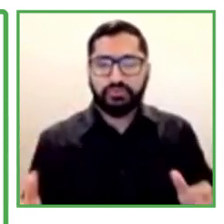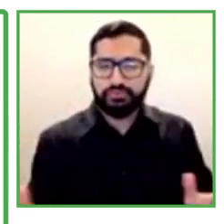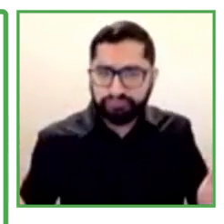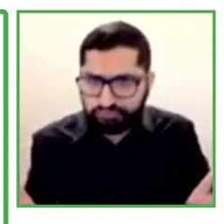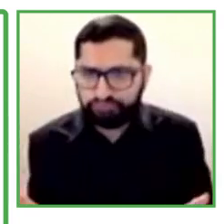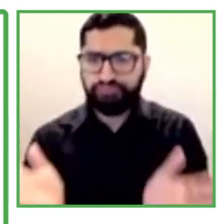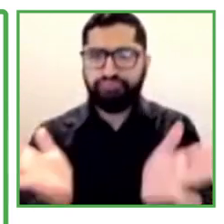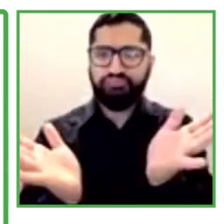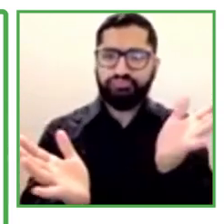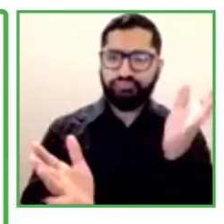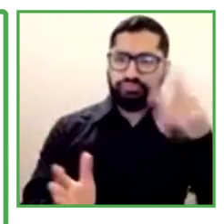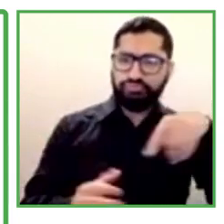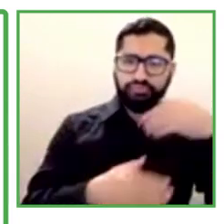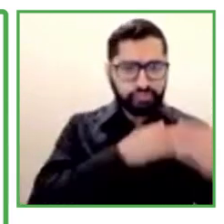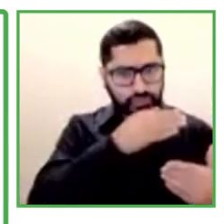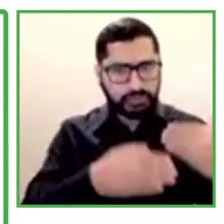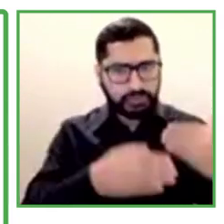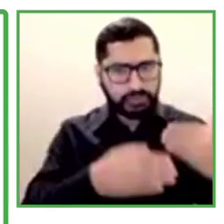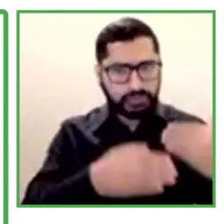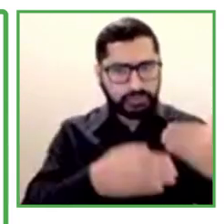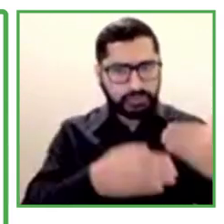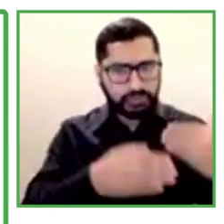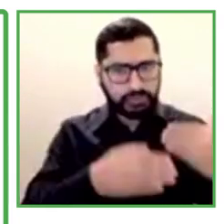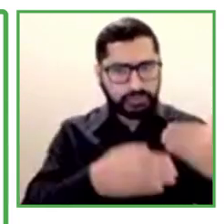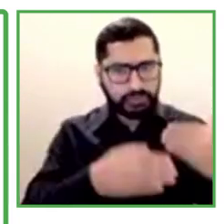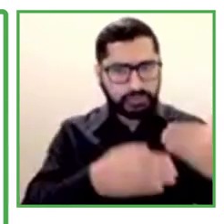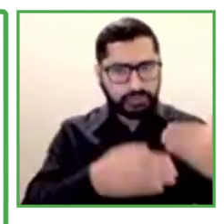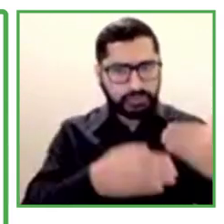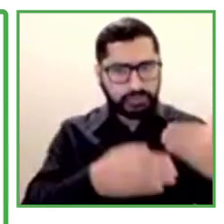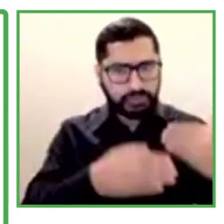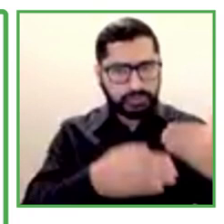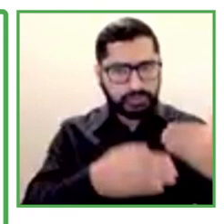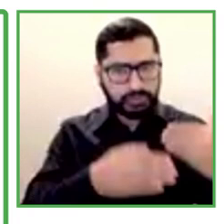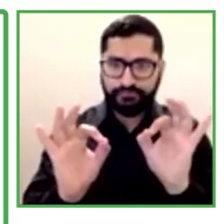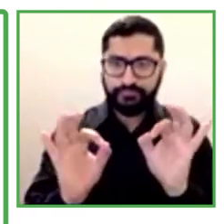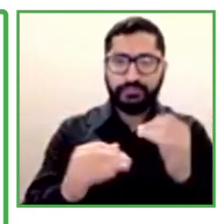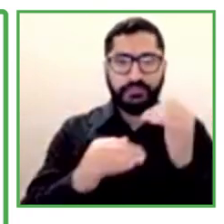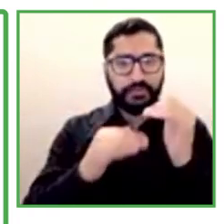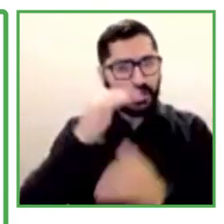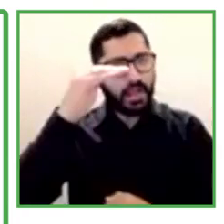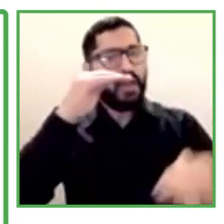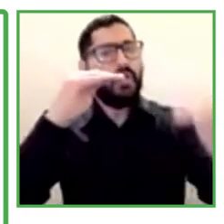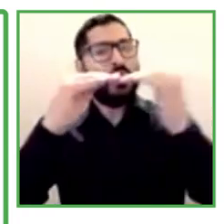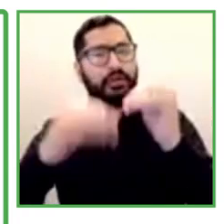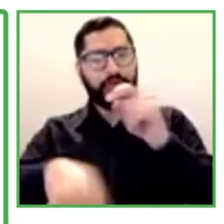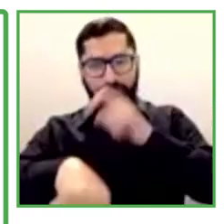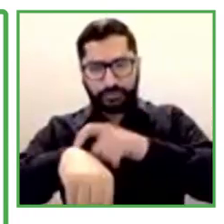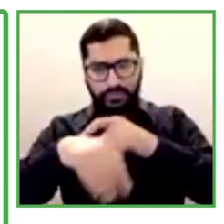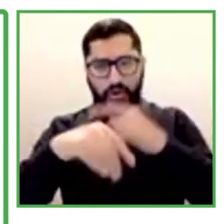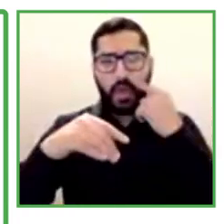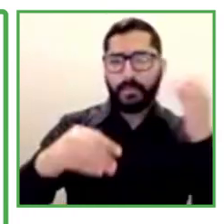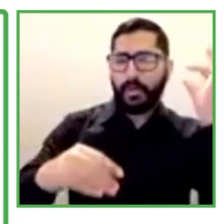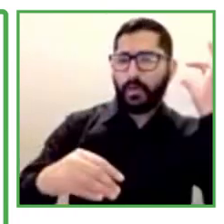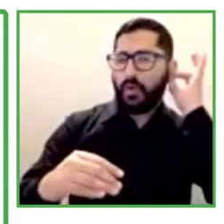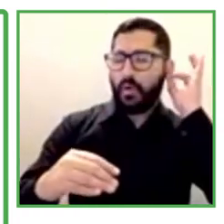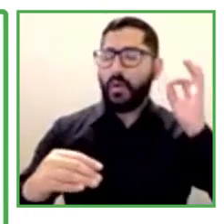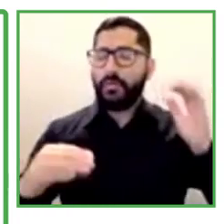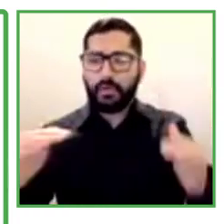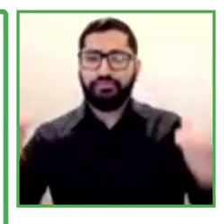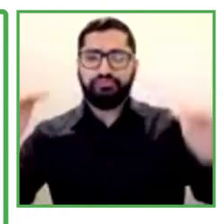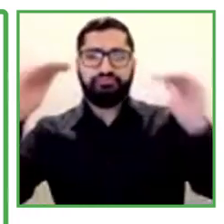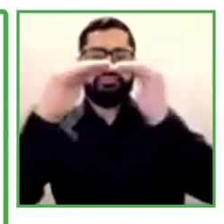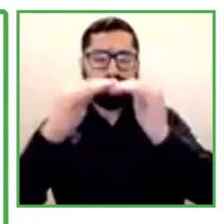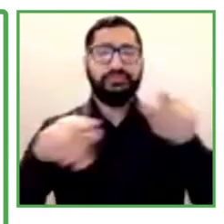we do consider, of course, but we also consider the inclusion of people with disabilities, cultural diversity and also the